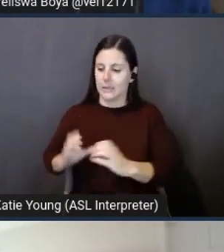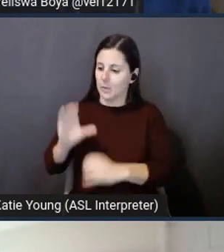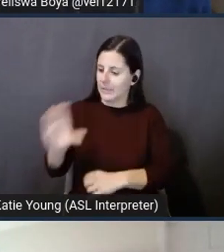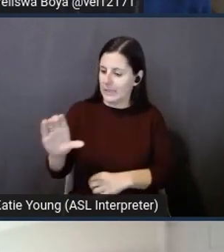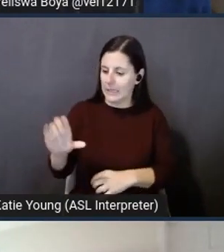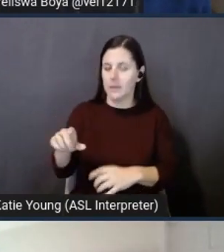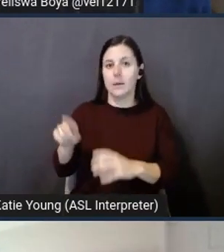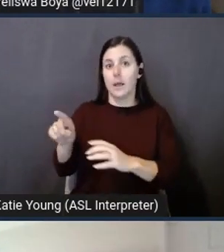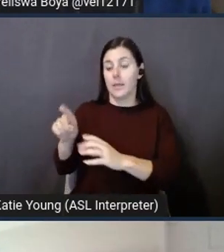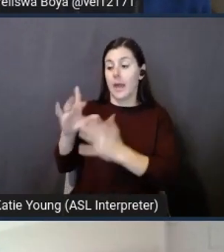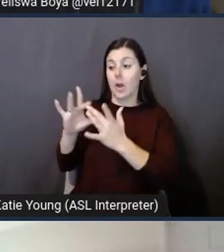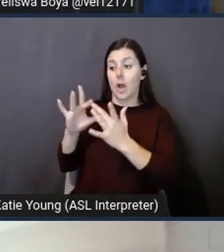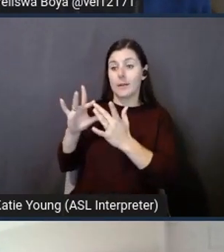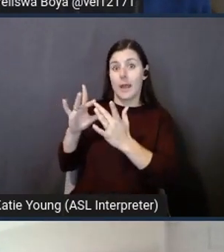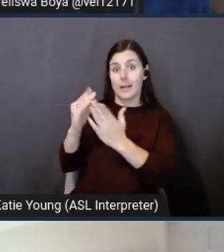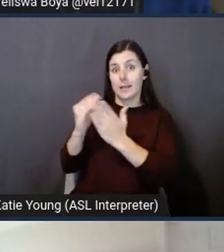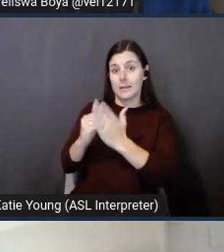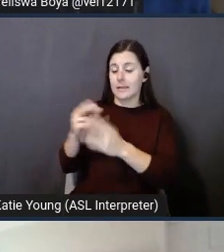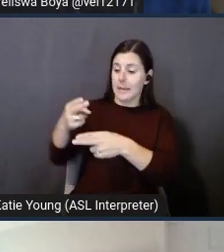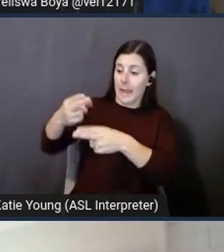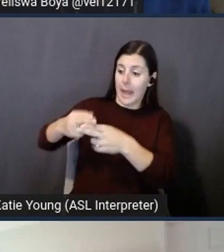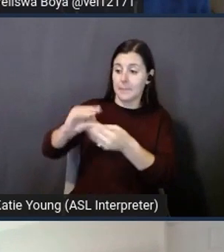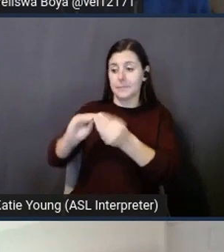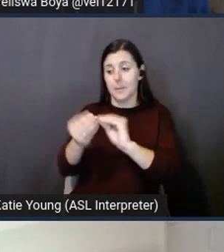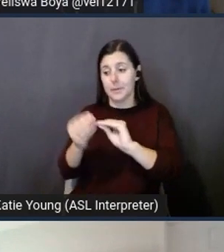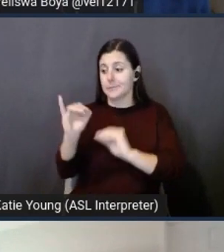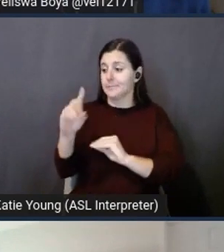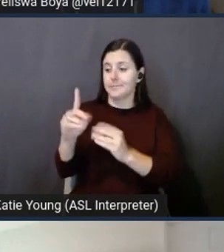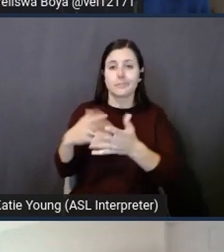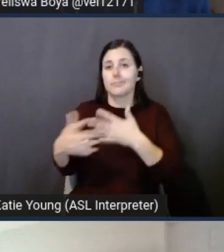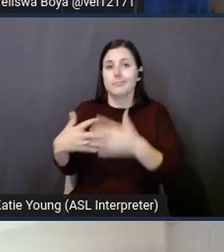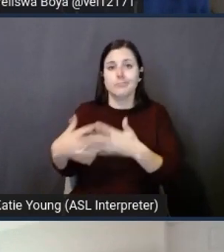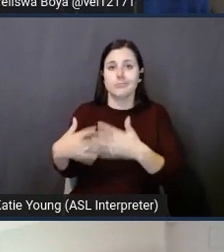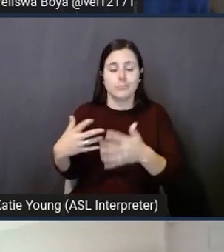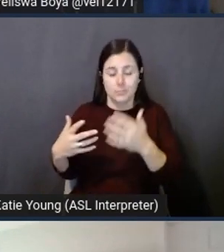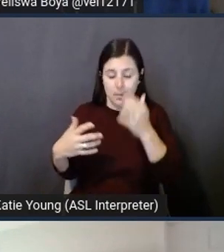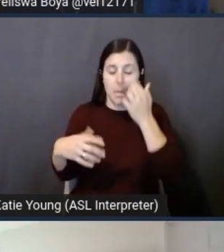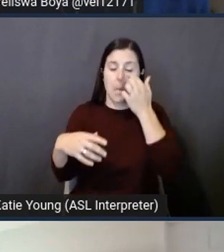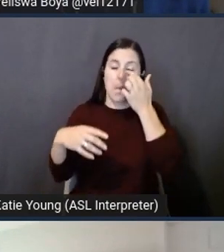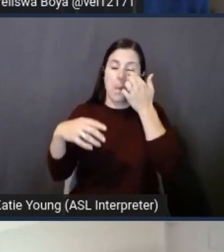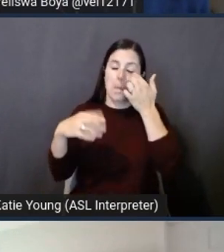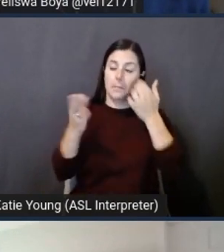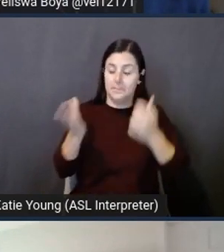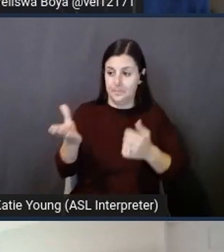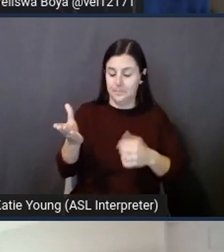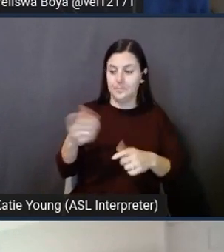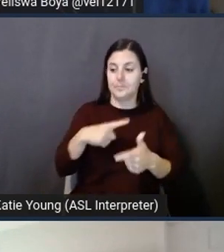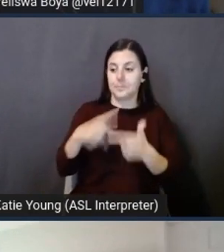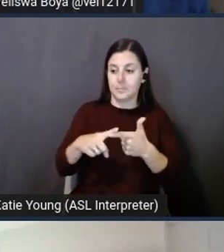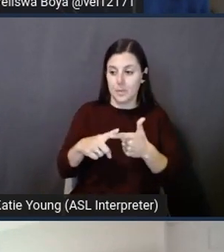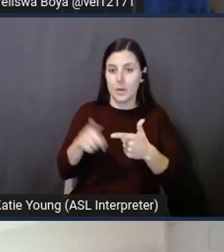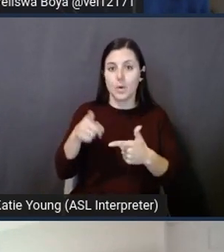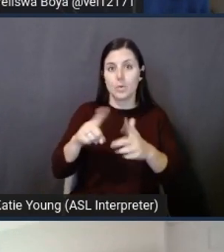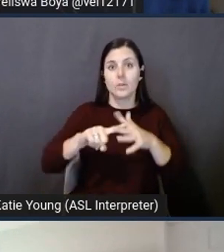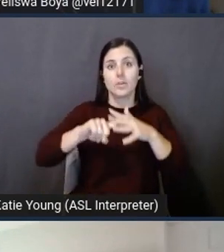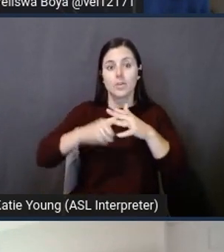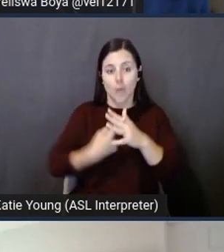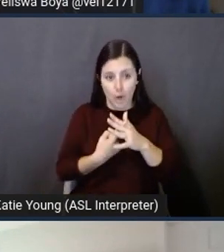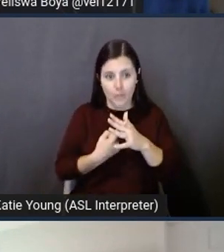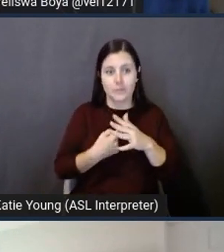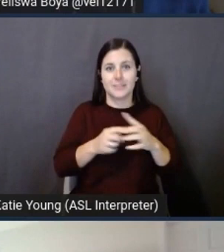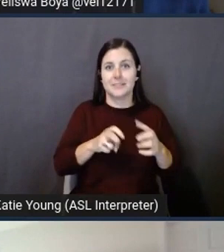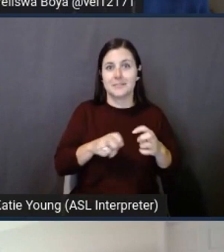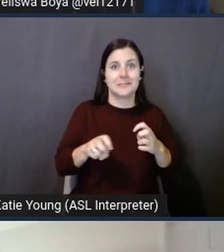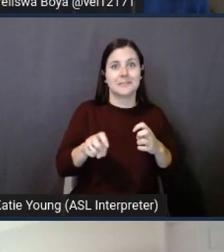their numbers, their IDs, and whatever information you want to put in there. But you have that there, and then you start your journey, and you